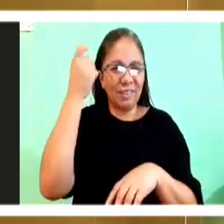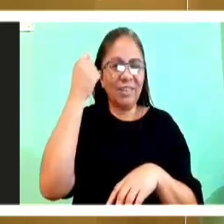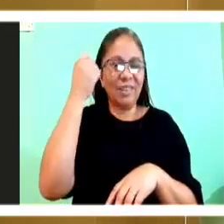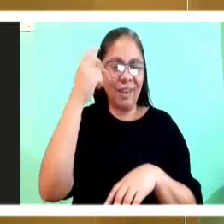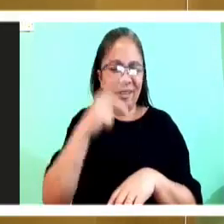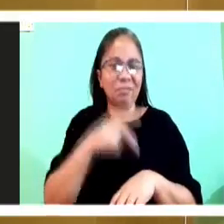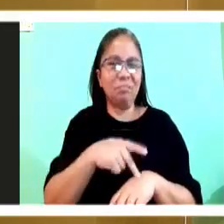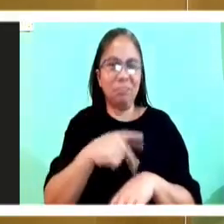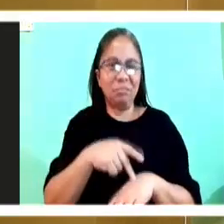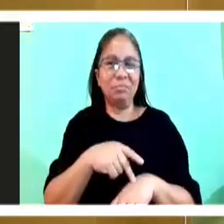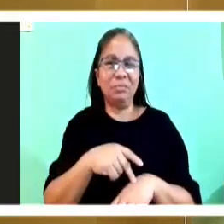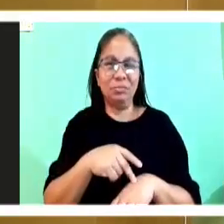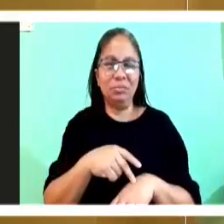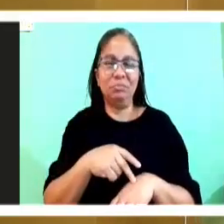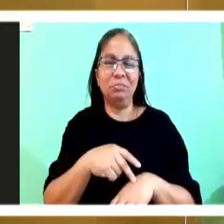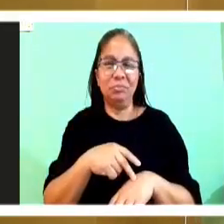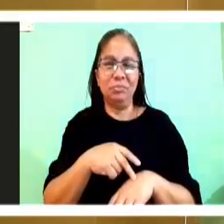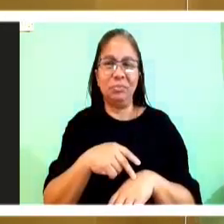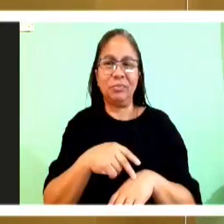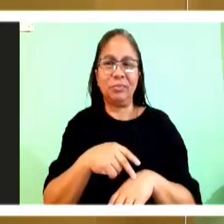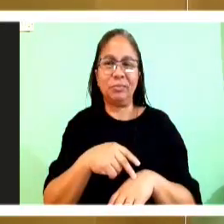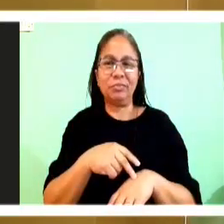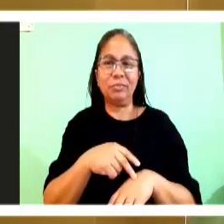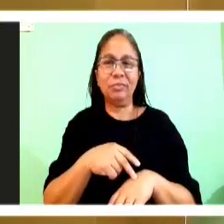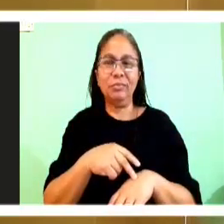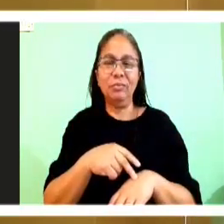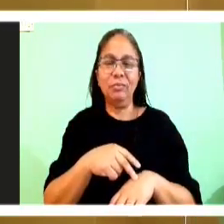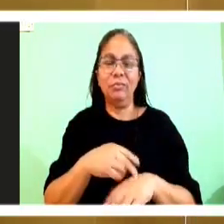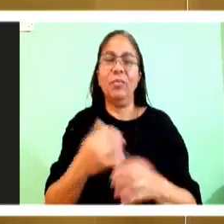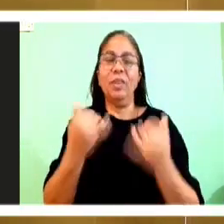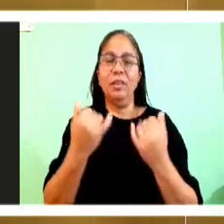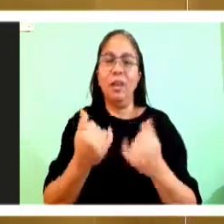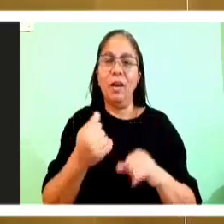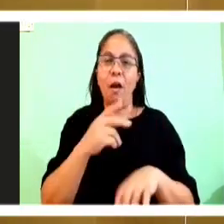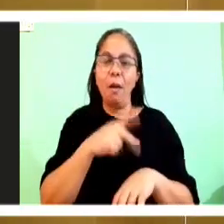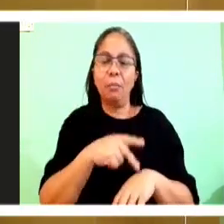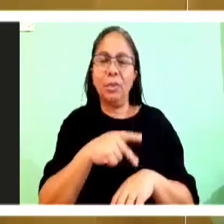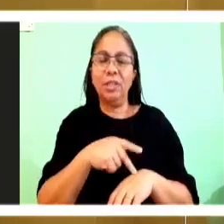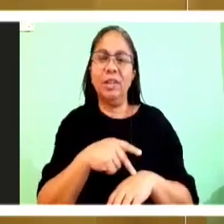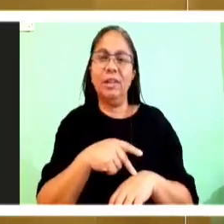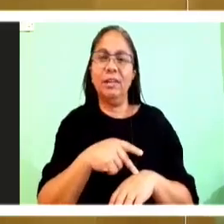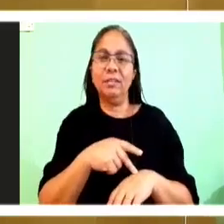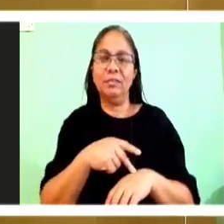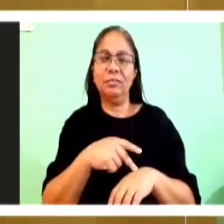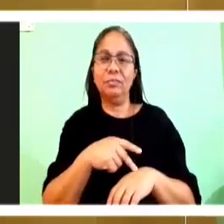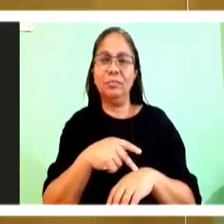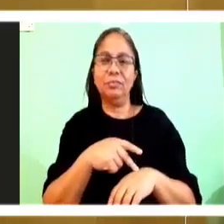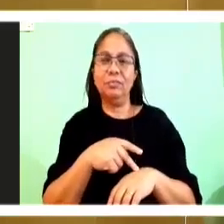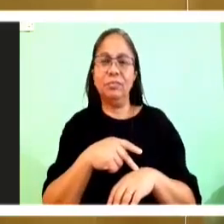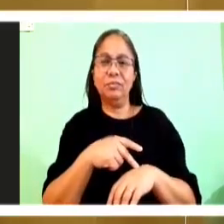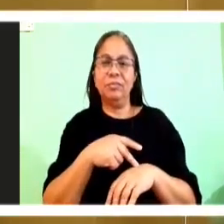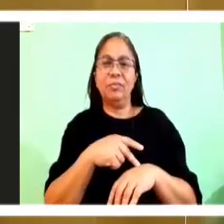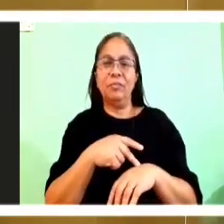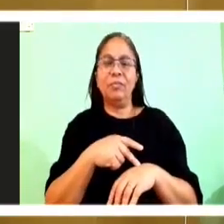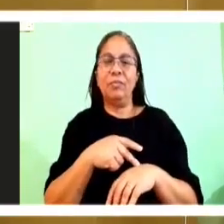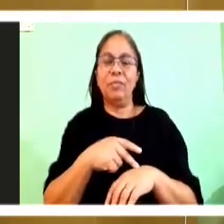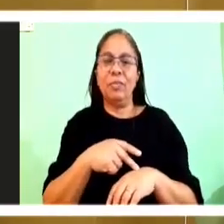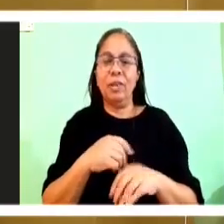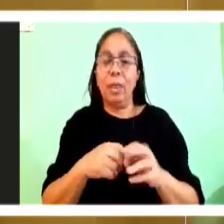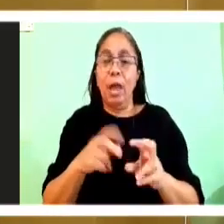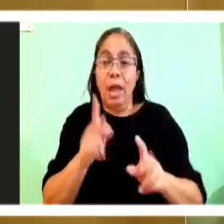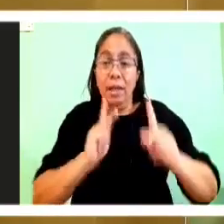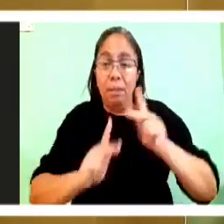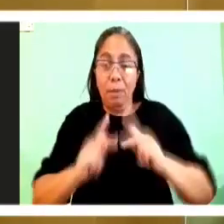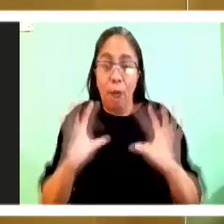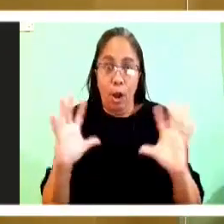Simon Peter is here in our text. The crowds are pressing in on Jesus